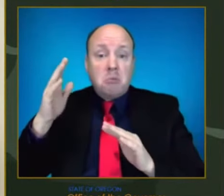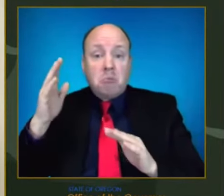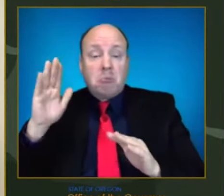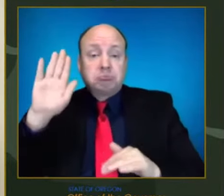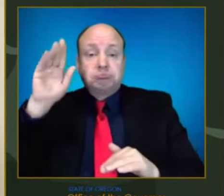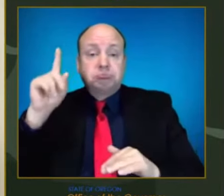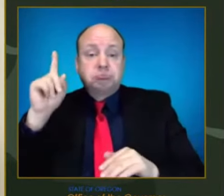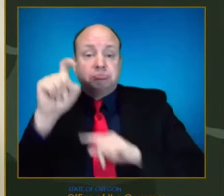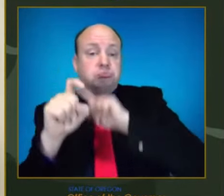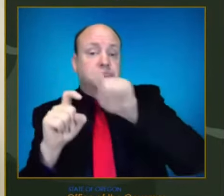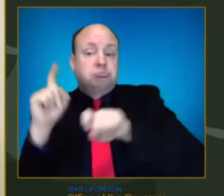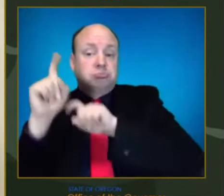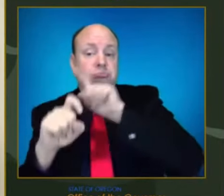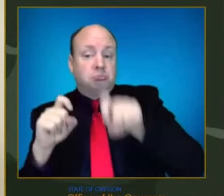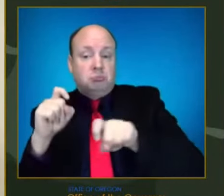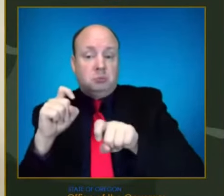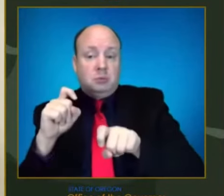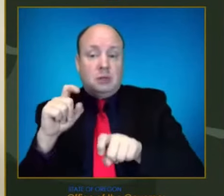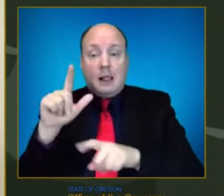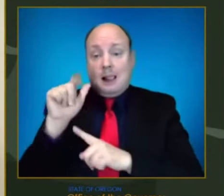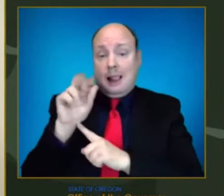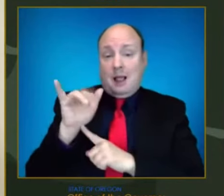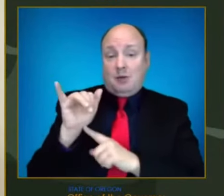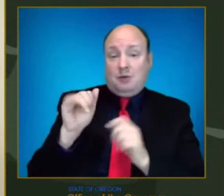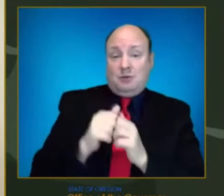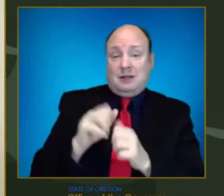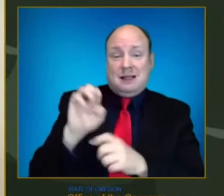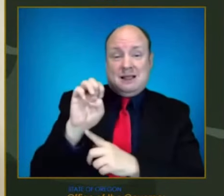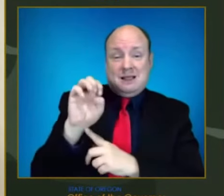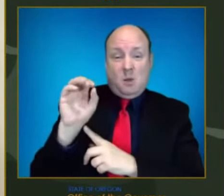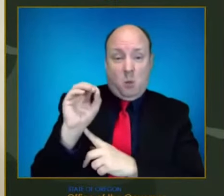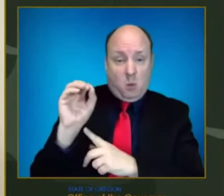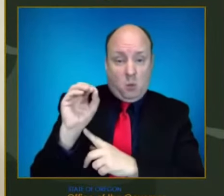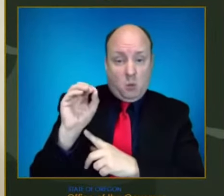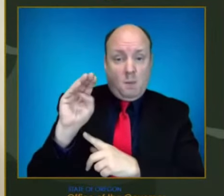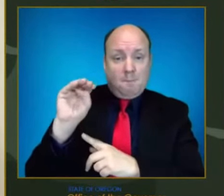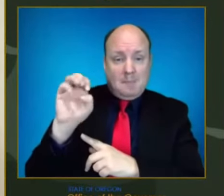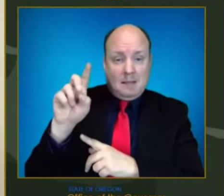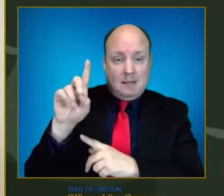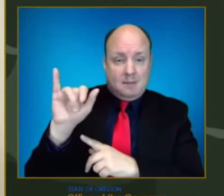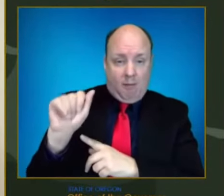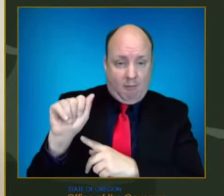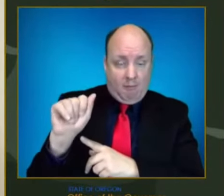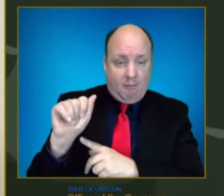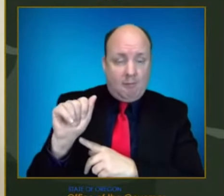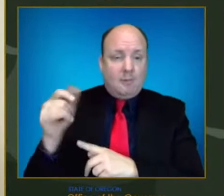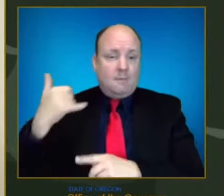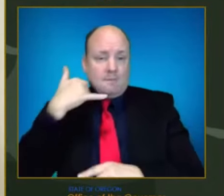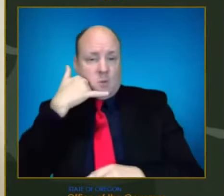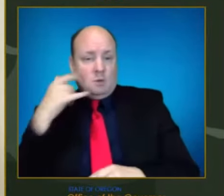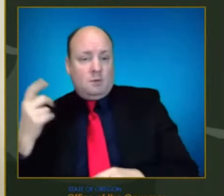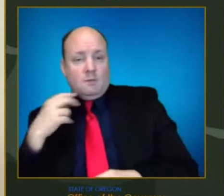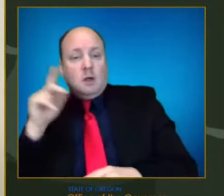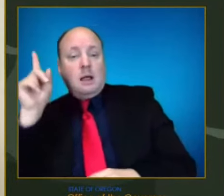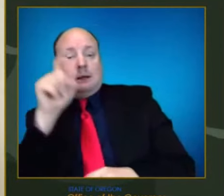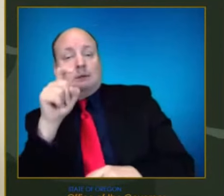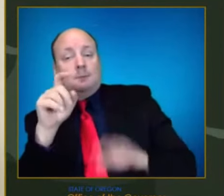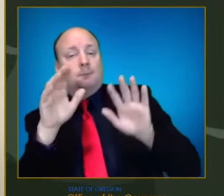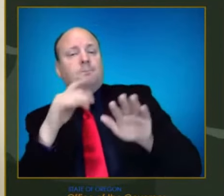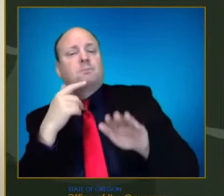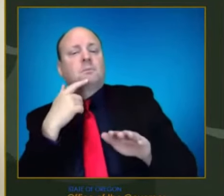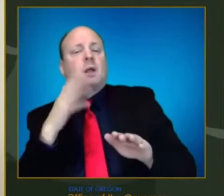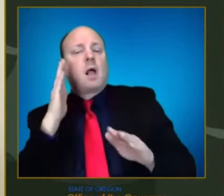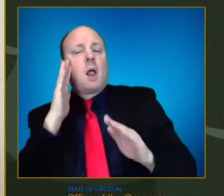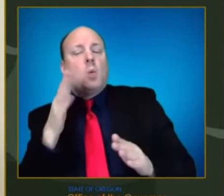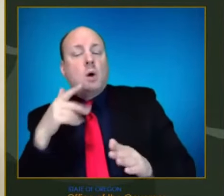Warner from EO Media. Go ahead, Gary. Yeah. Hi, everybody. Wanted to ask, since this began about